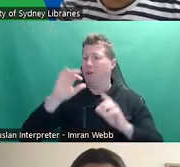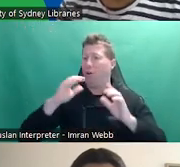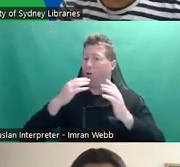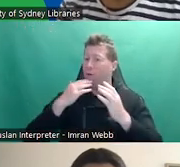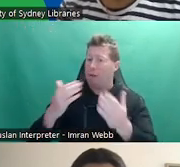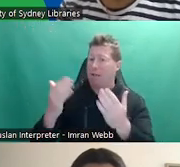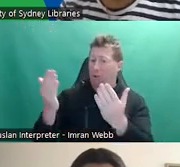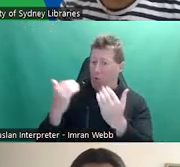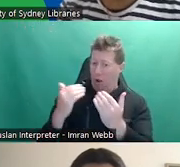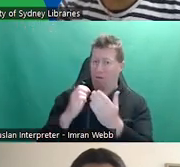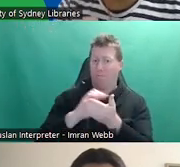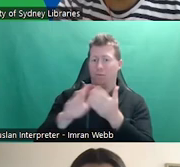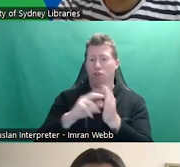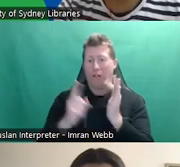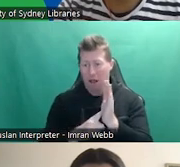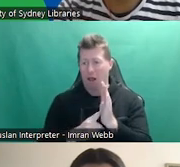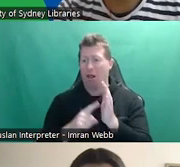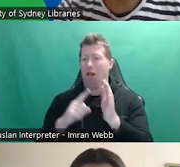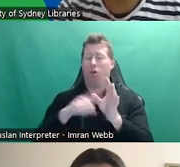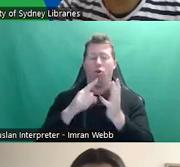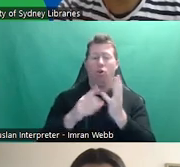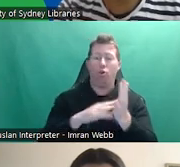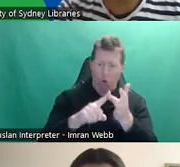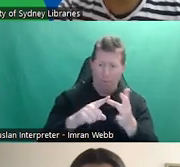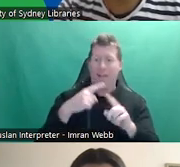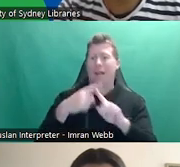and Yumi and Melissa welcome. Thank you.